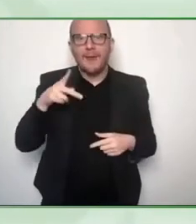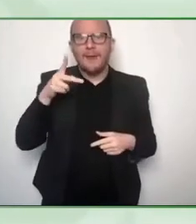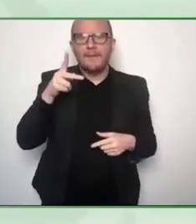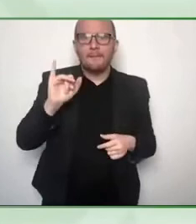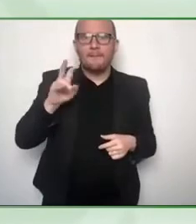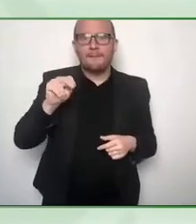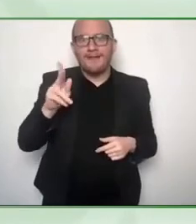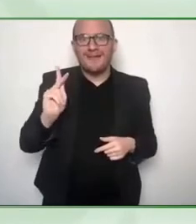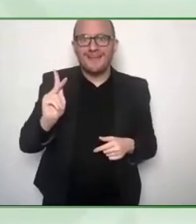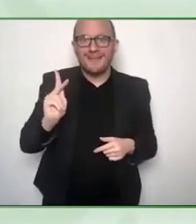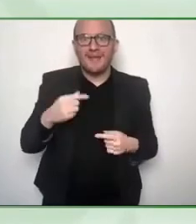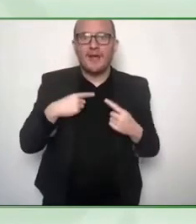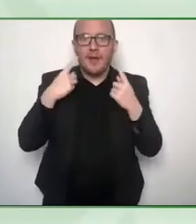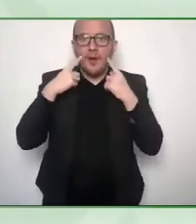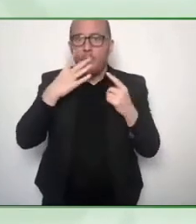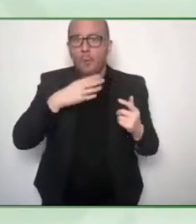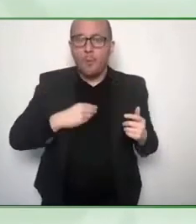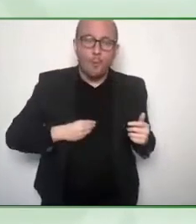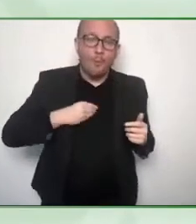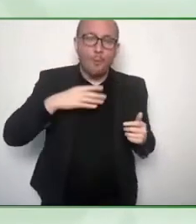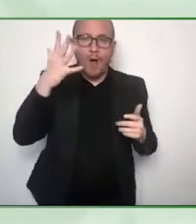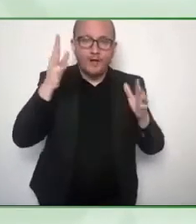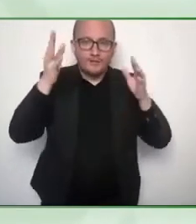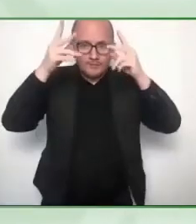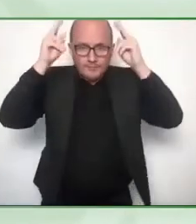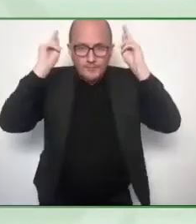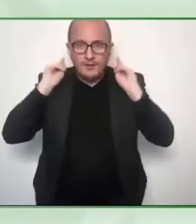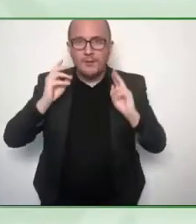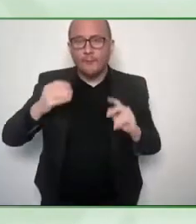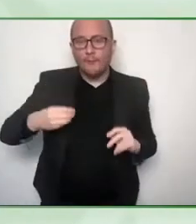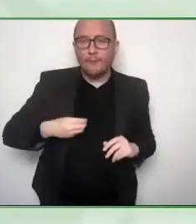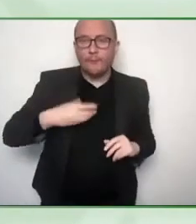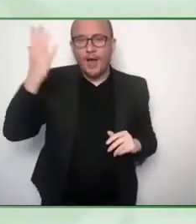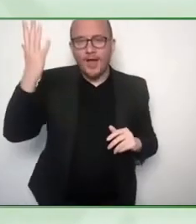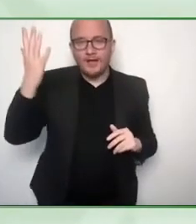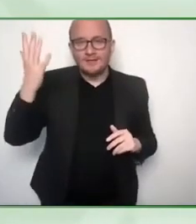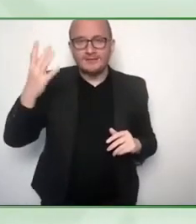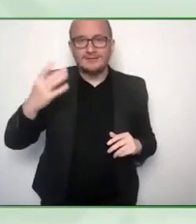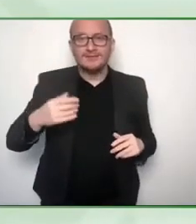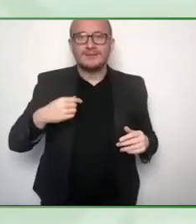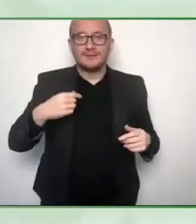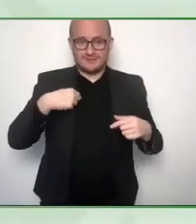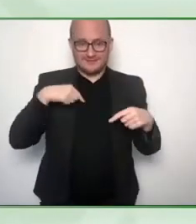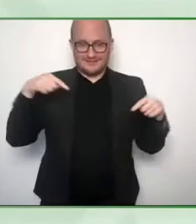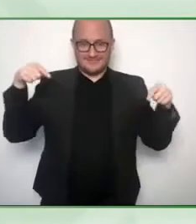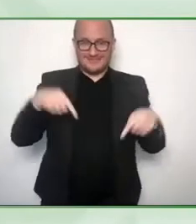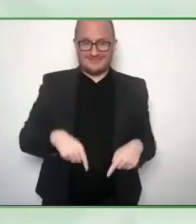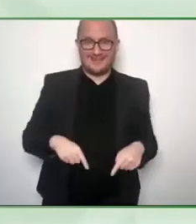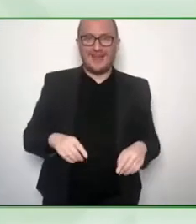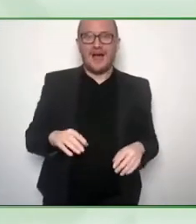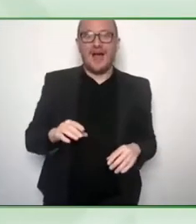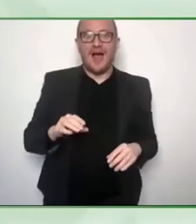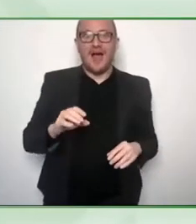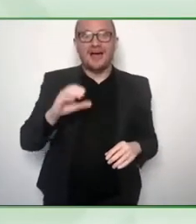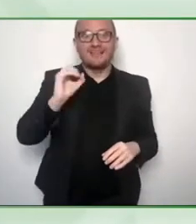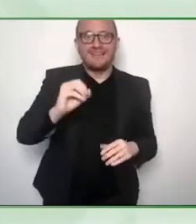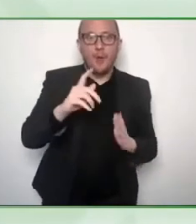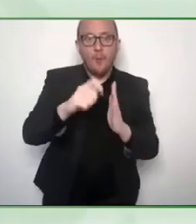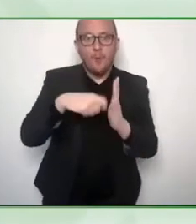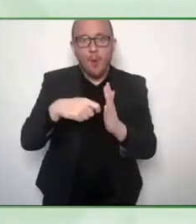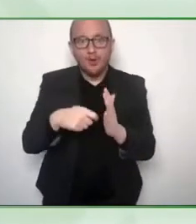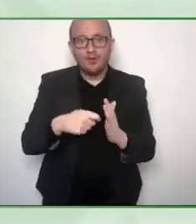and white blonde hair. And I am not sitting beside my washing machine, but in the Xero conference, Xero TV in the UN.